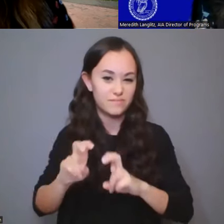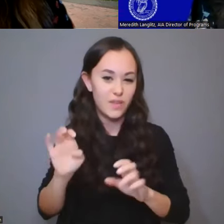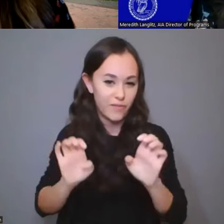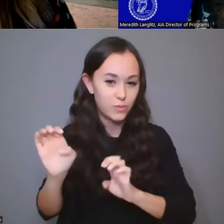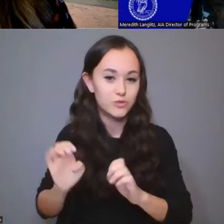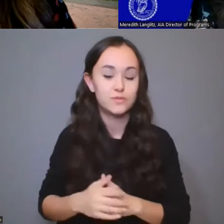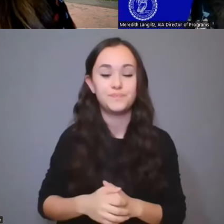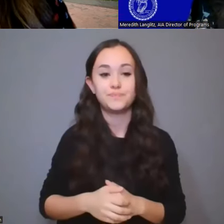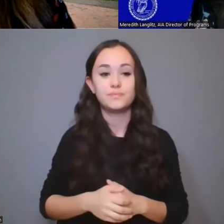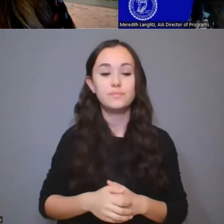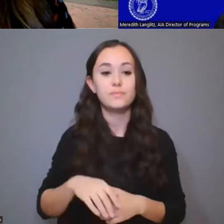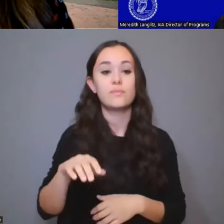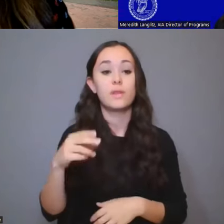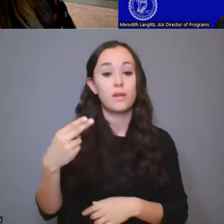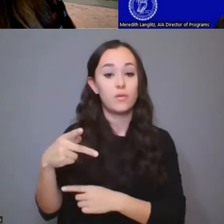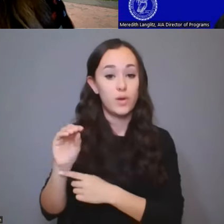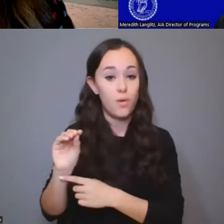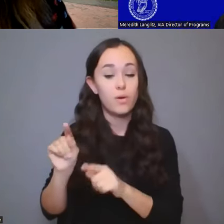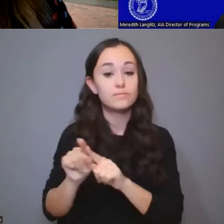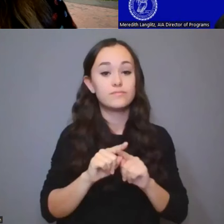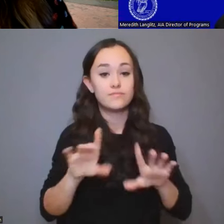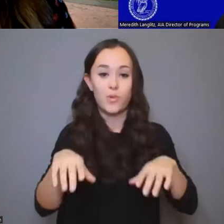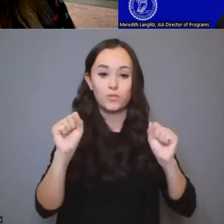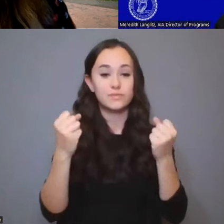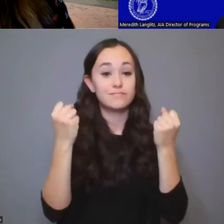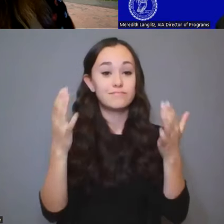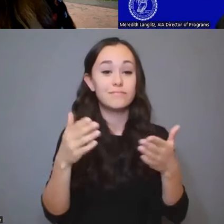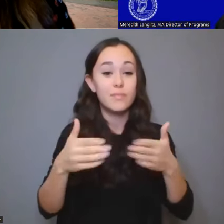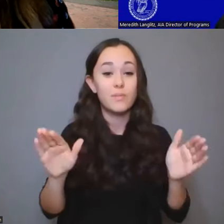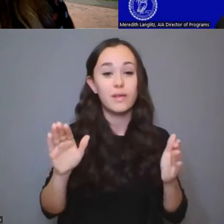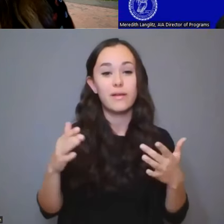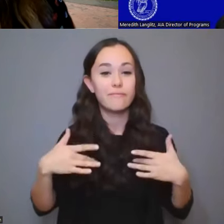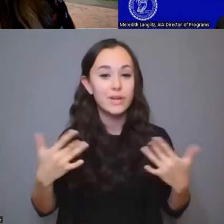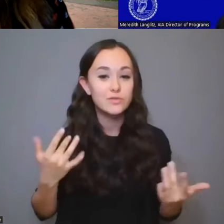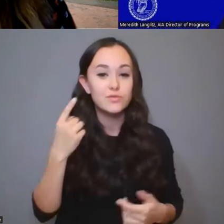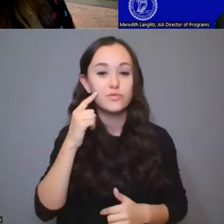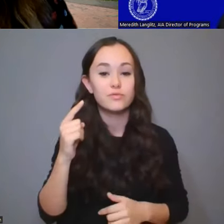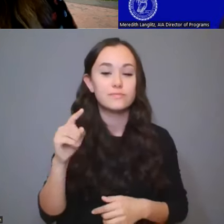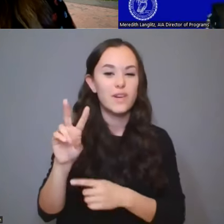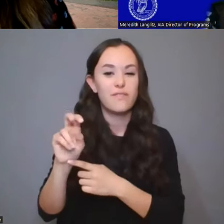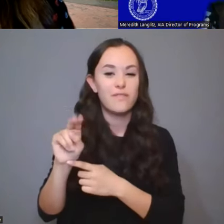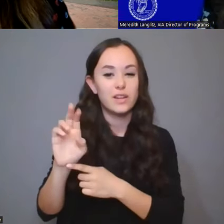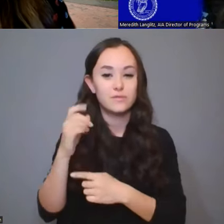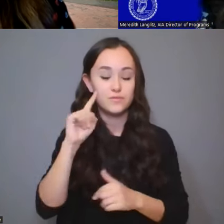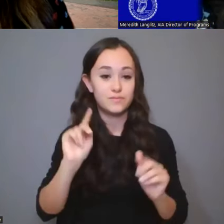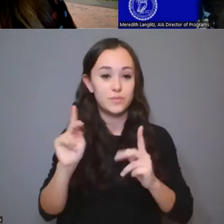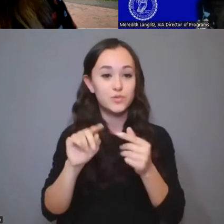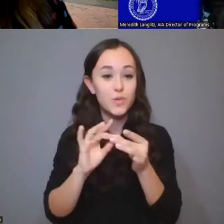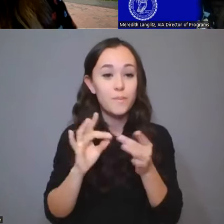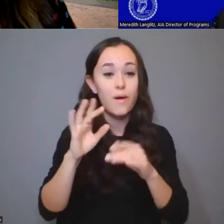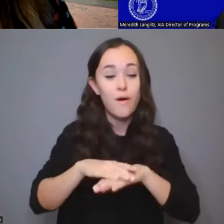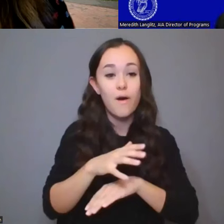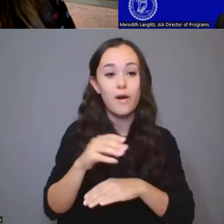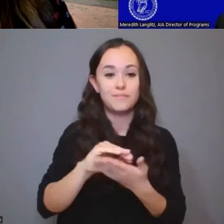and the Historic Preservation Office has hosted a number of kind of public venues for people to comment on and to become involved in the